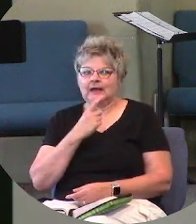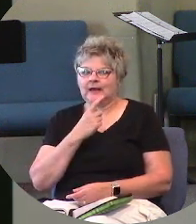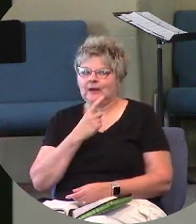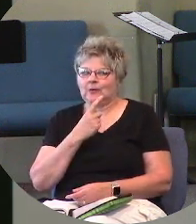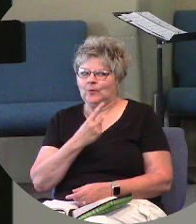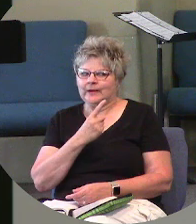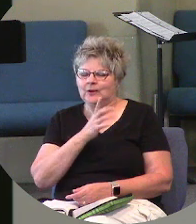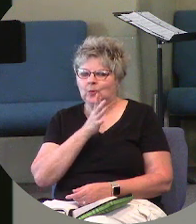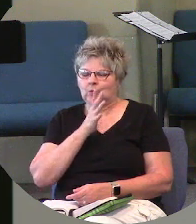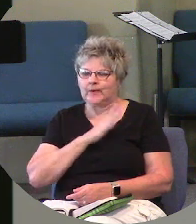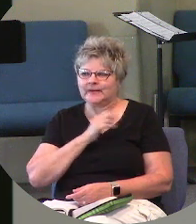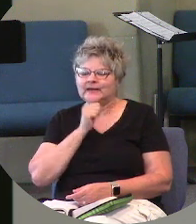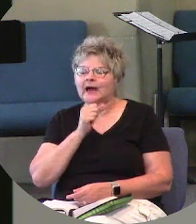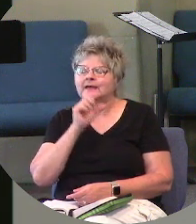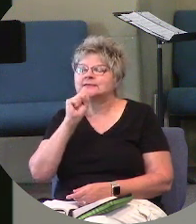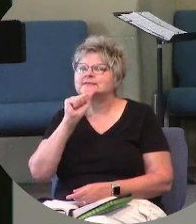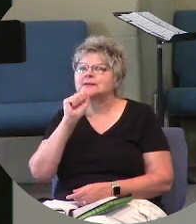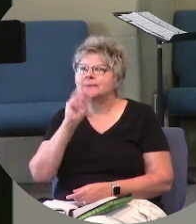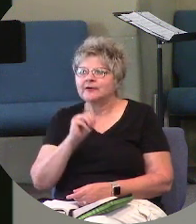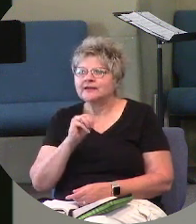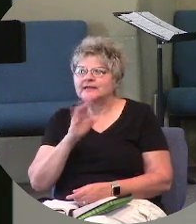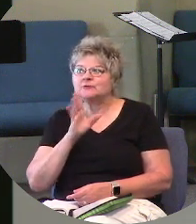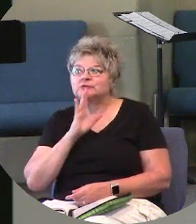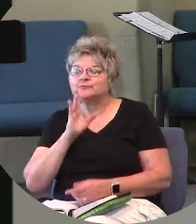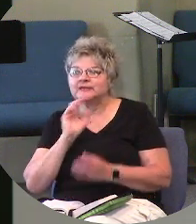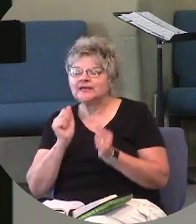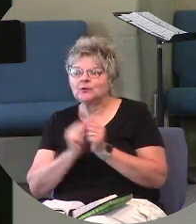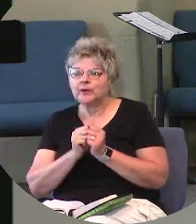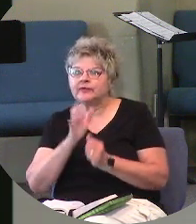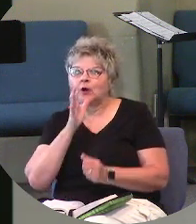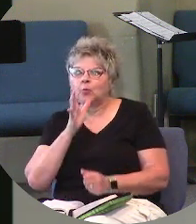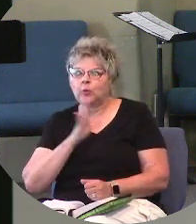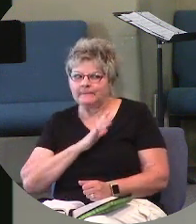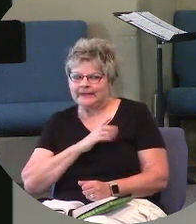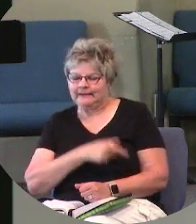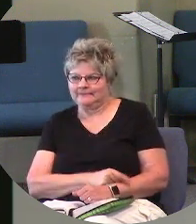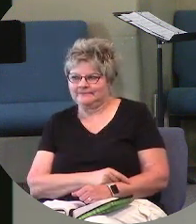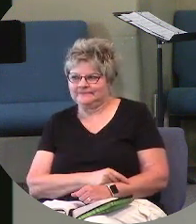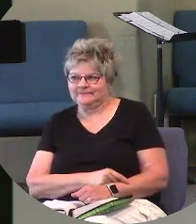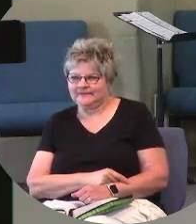Samaritan woman. They were amazed that he was conversing with a female,